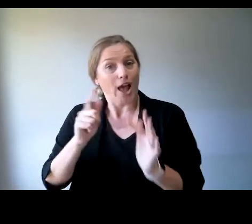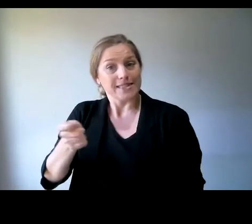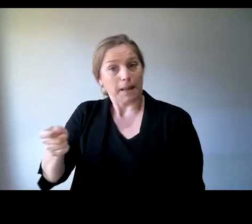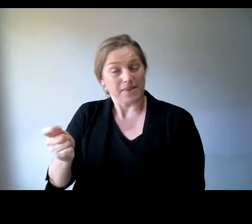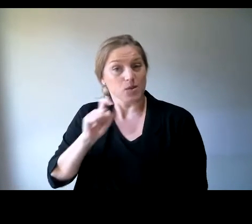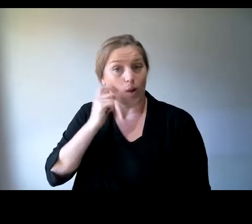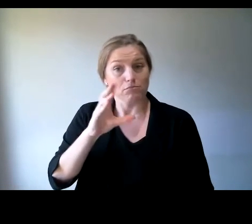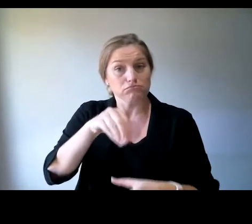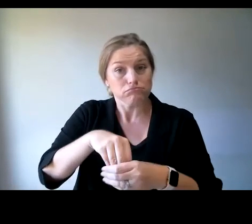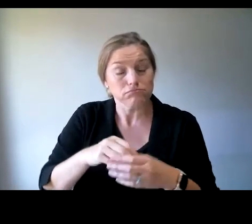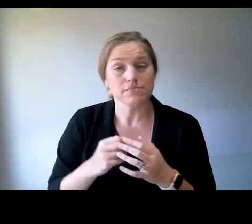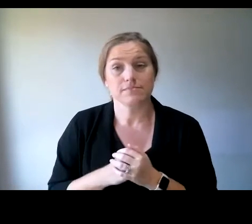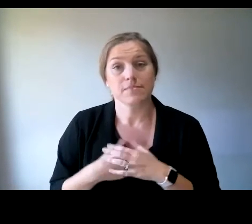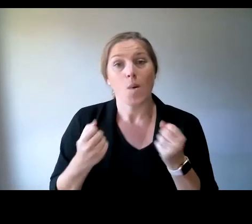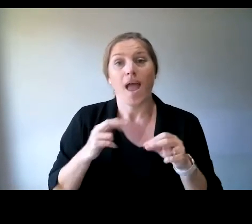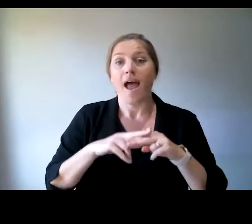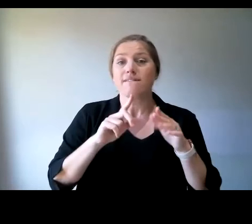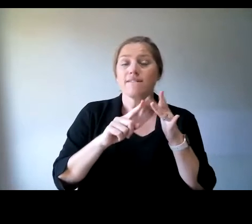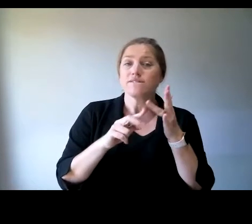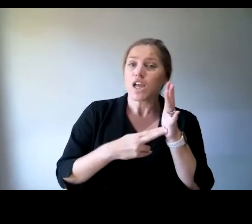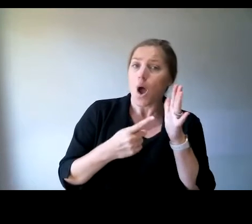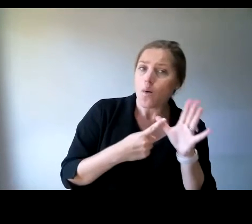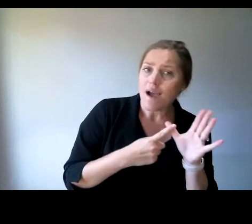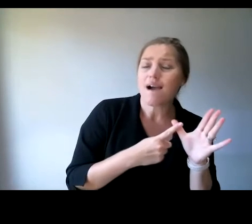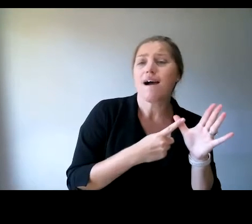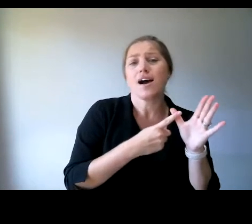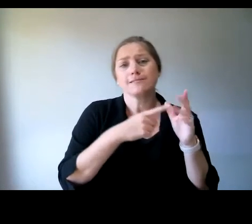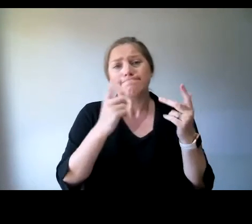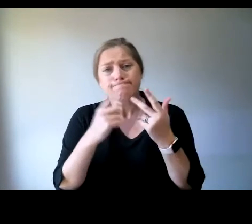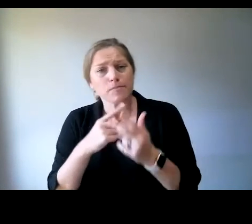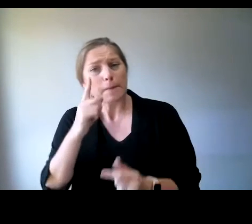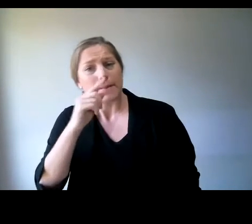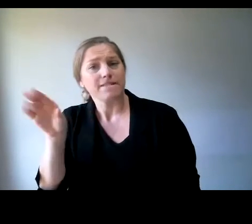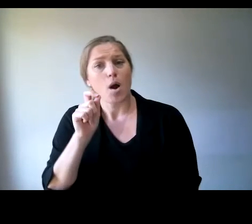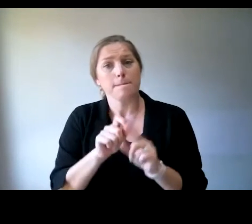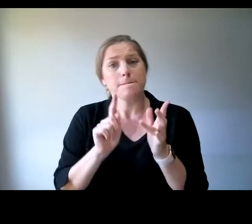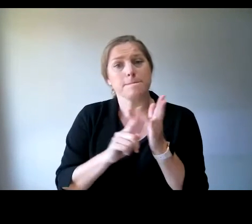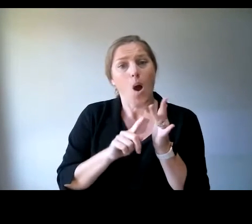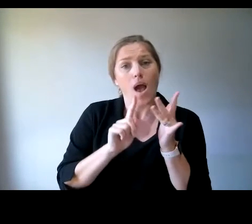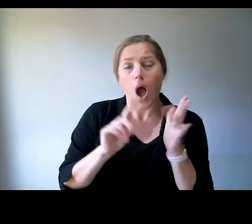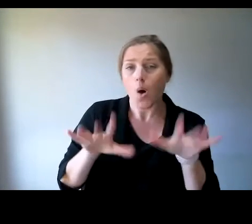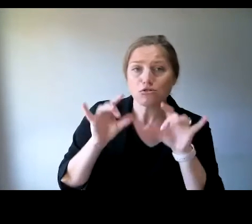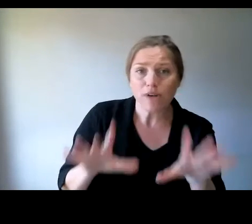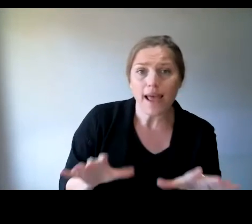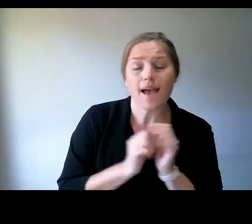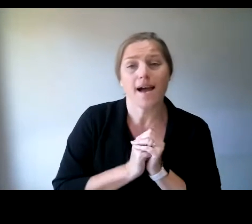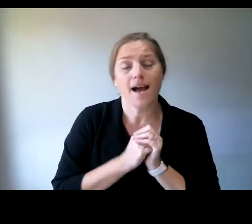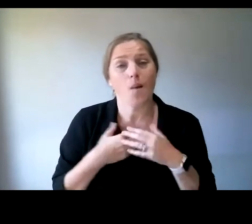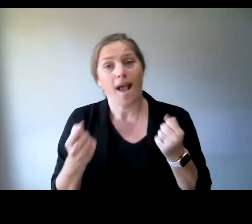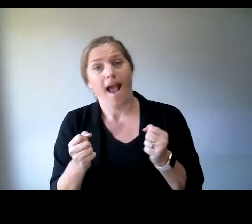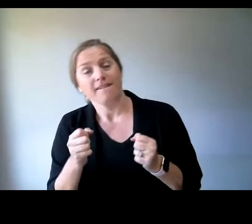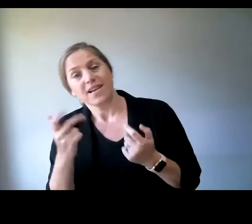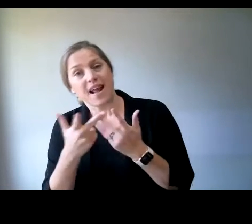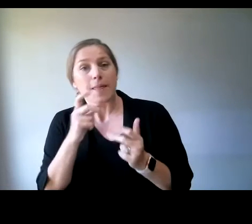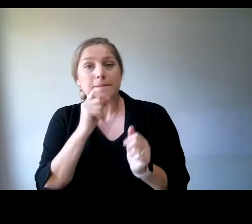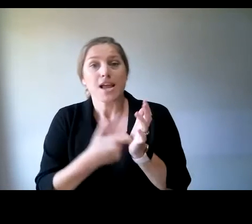from Limbs for Life, Steph from Polio Australia, and one of our amazing Cota Victoria volunteers, Rod Harris, helping to get things